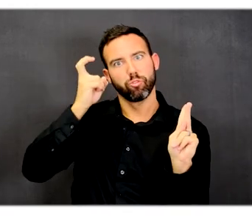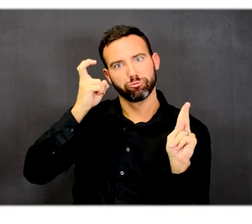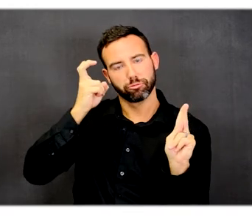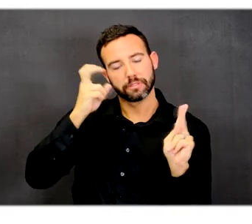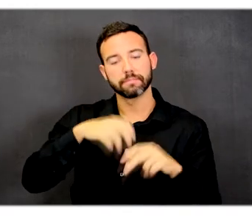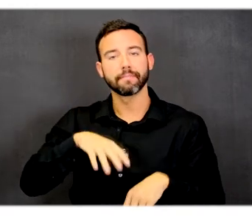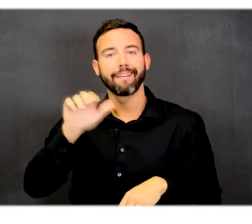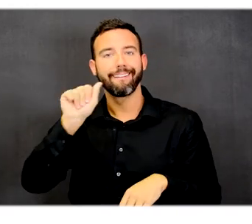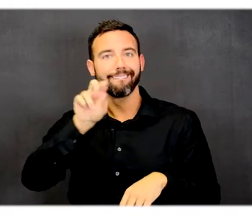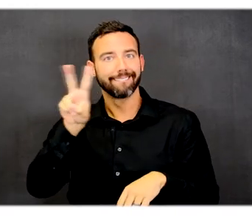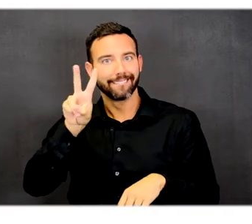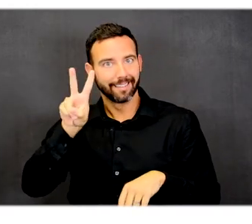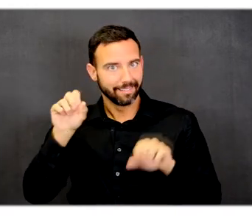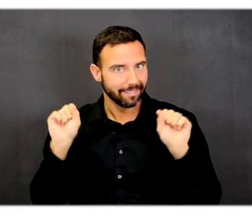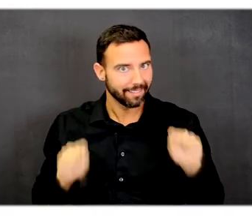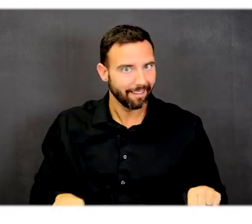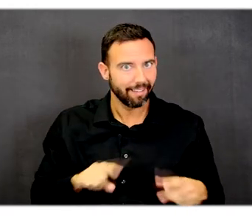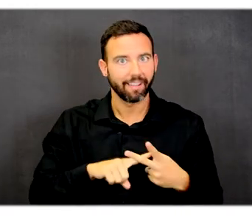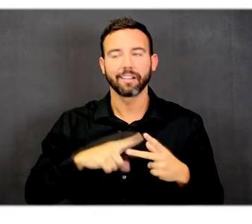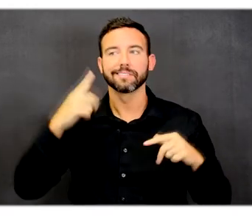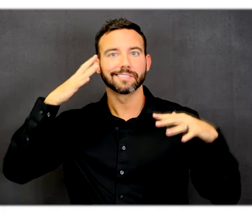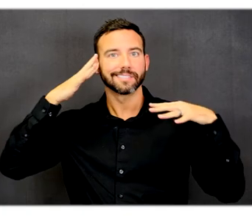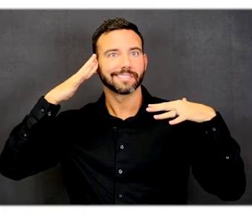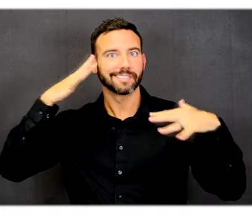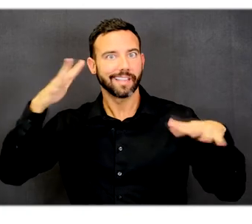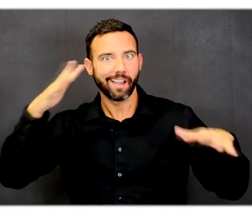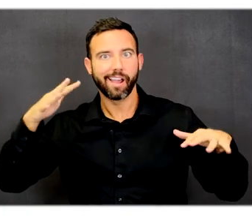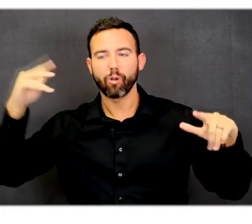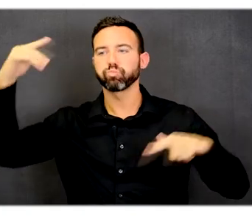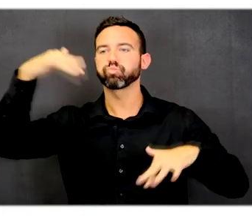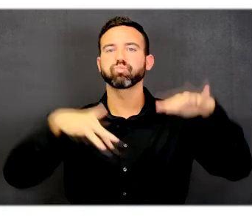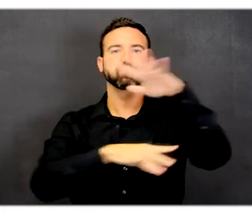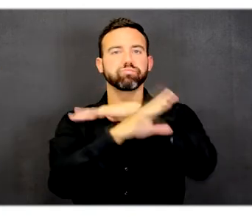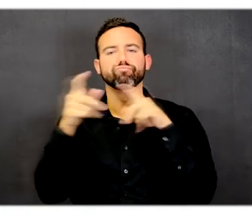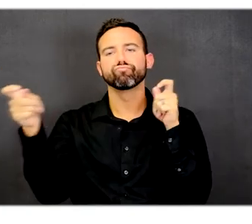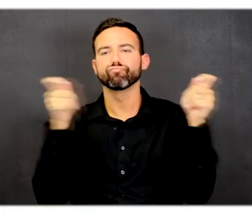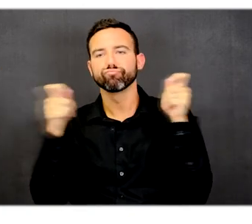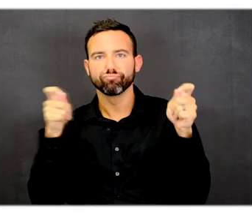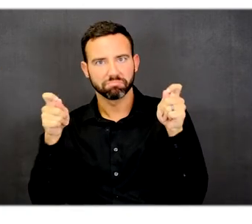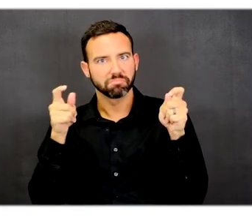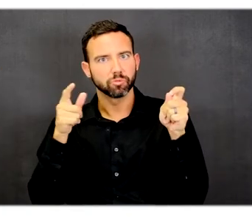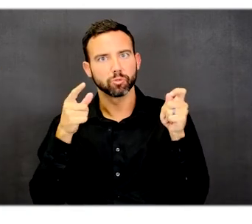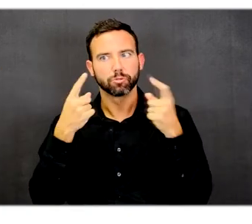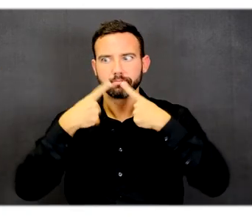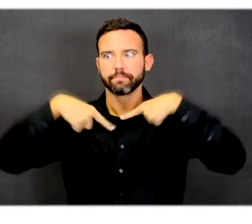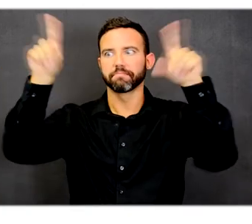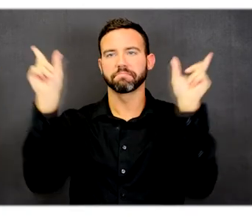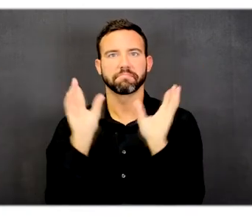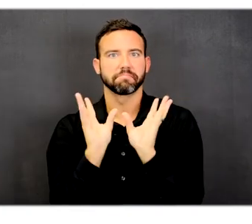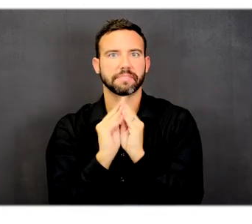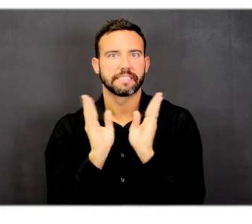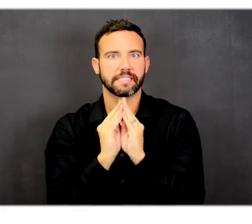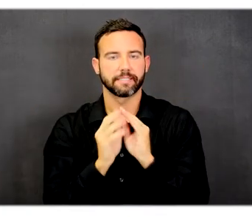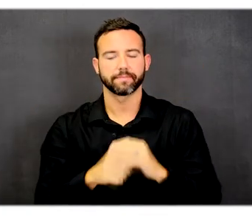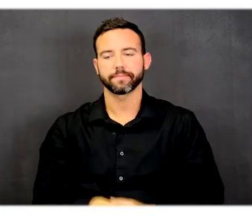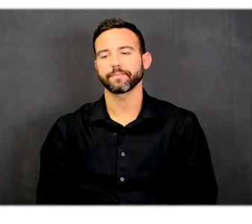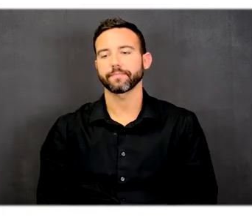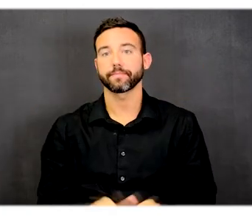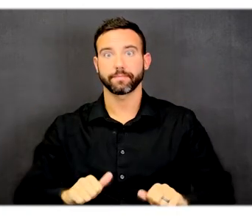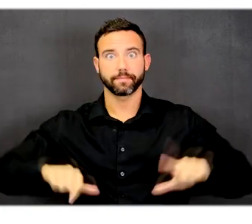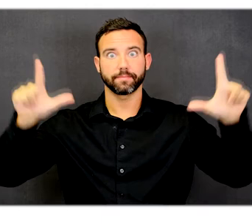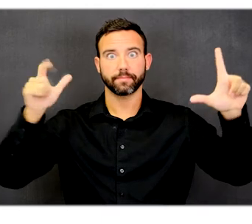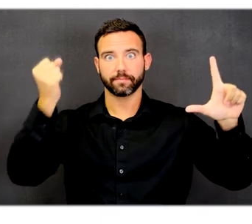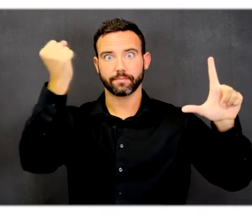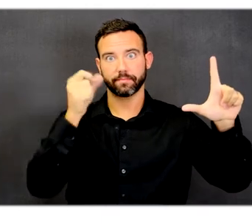and sound reinforcing to help support those types of meetings. The next colored area on the south side of the slide